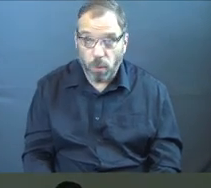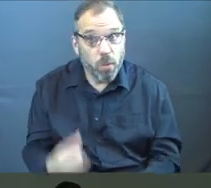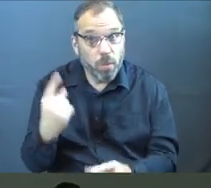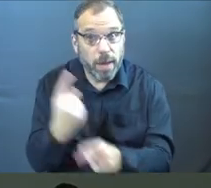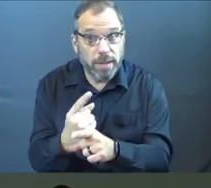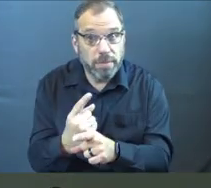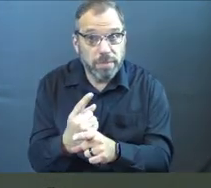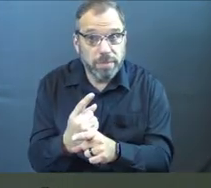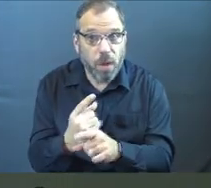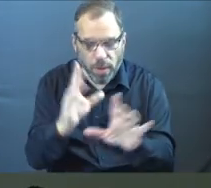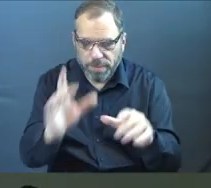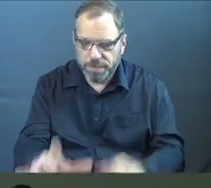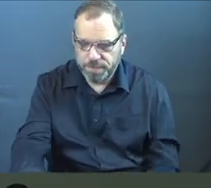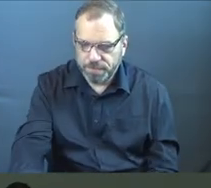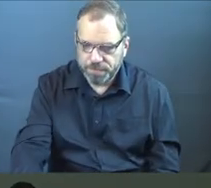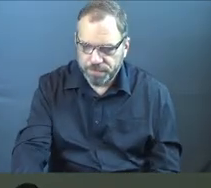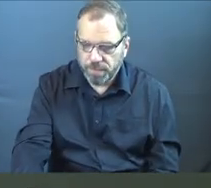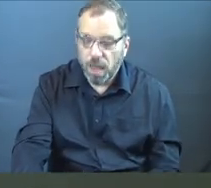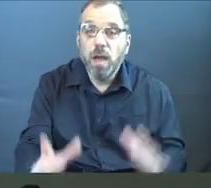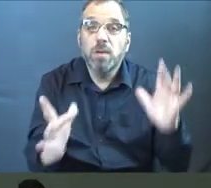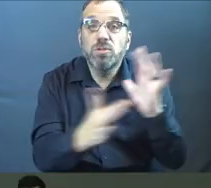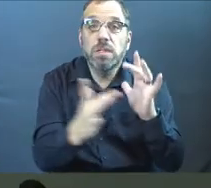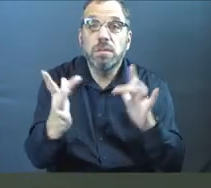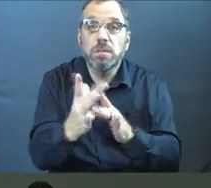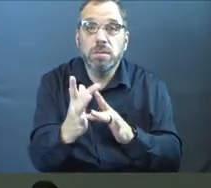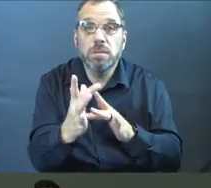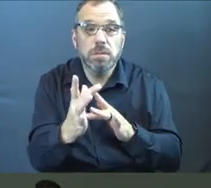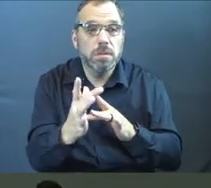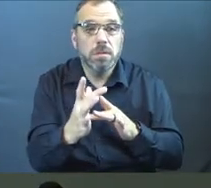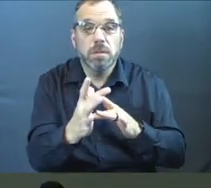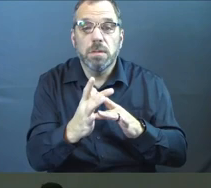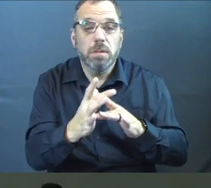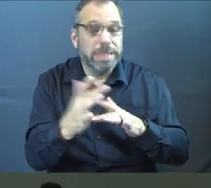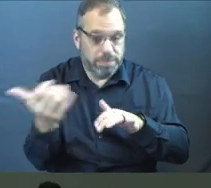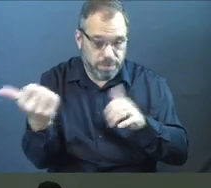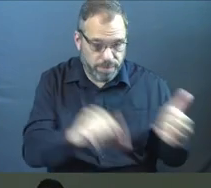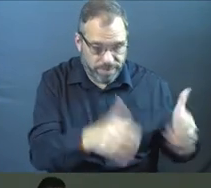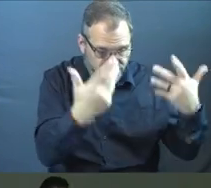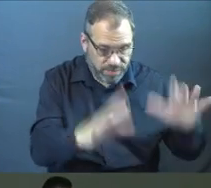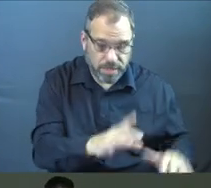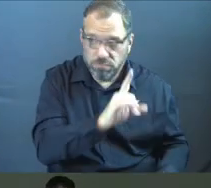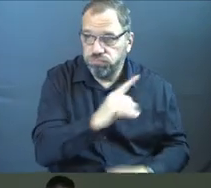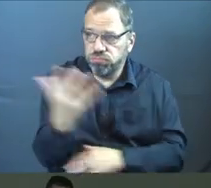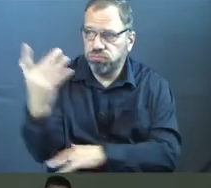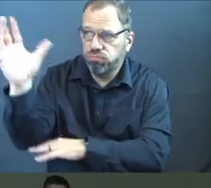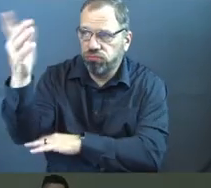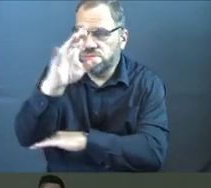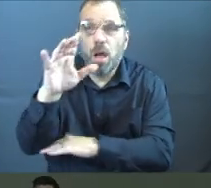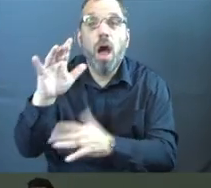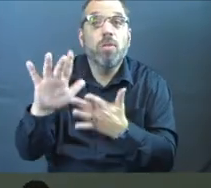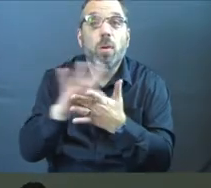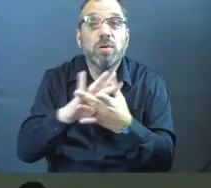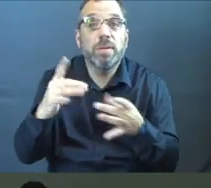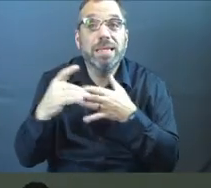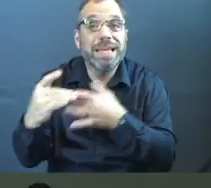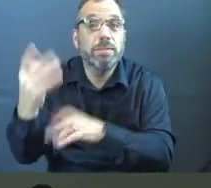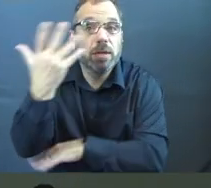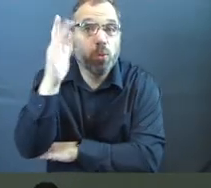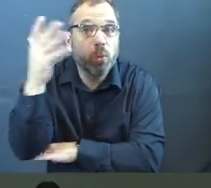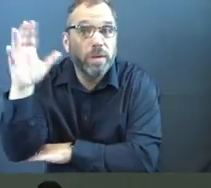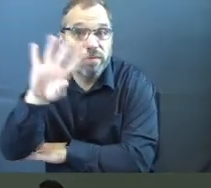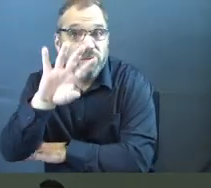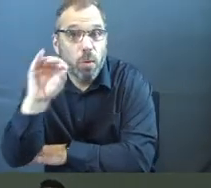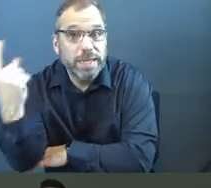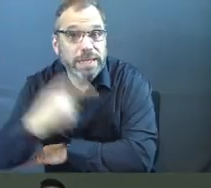All right. Let's break this down. Jesus goes in, right? It's after he's been baptized. He goes into the wilderness. He's led by the Holy Spirit into the wilderness